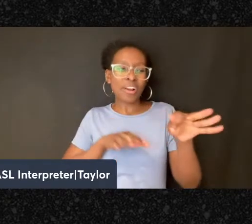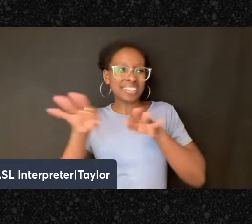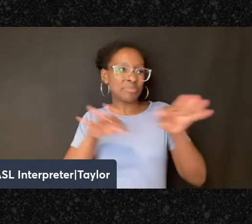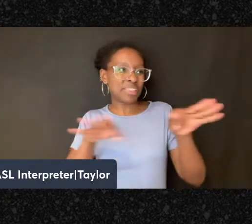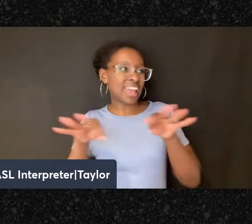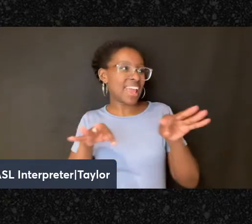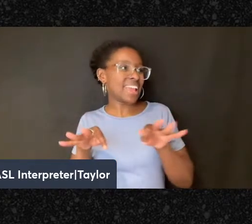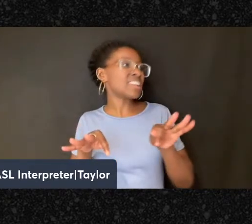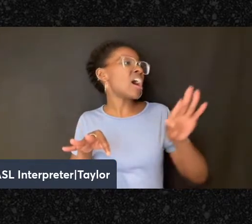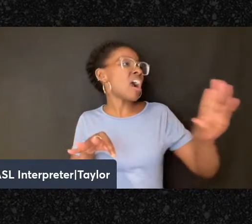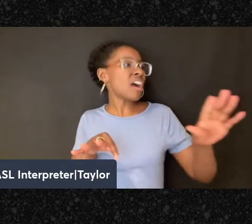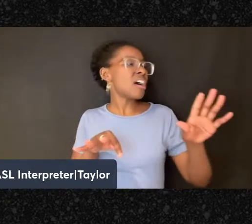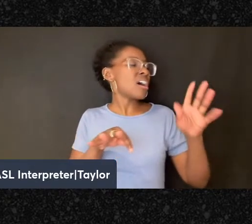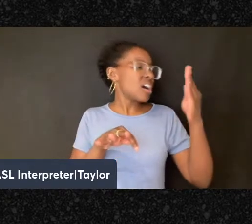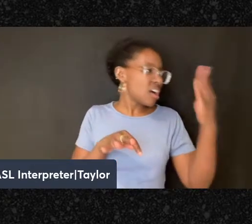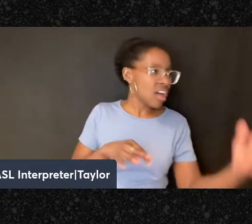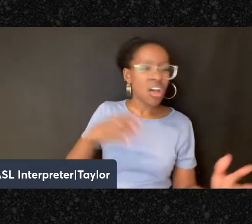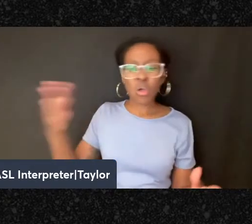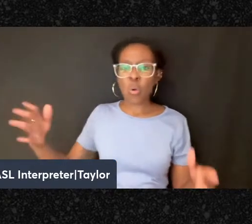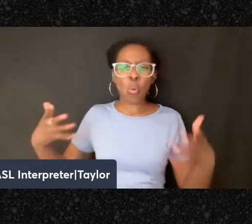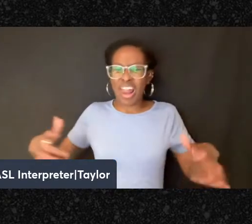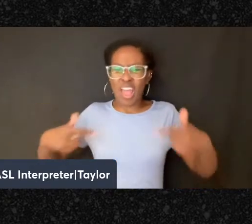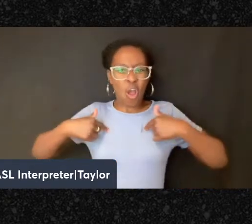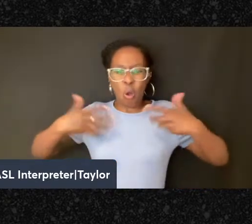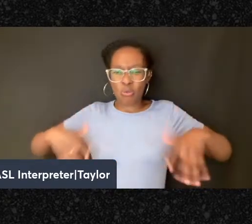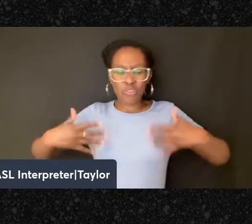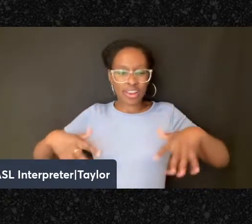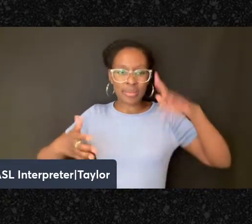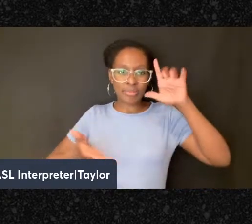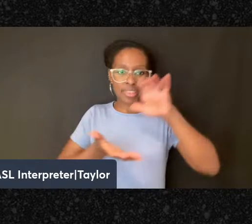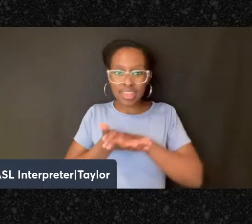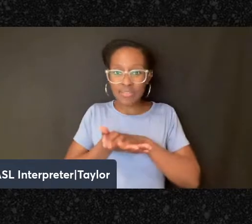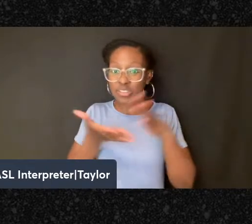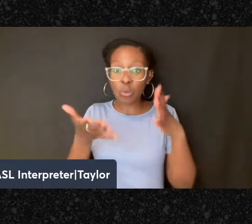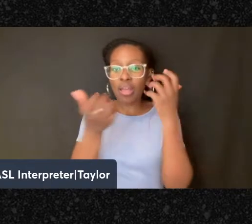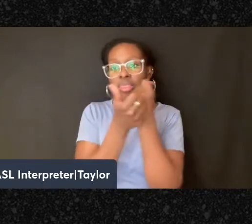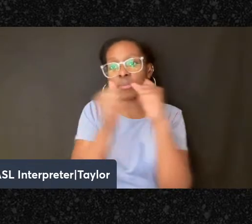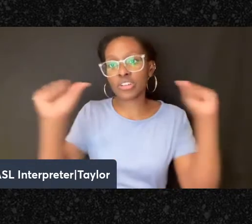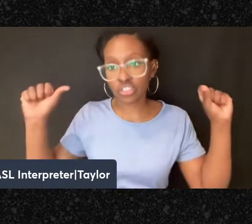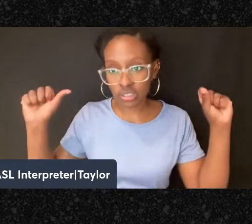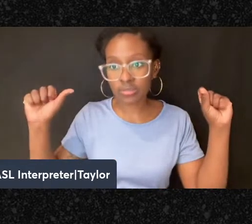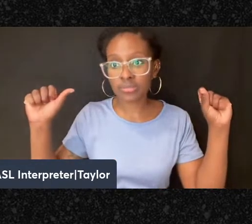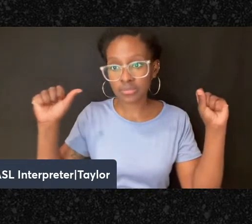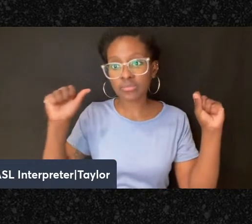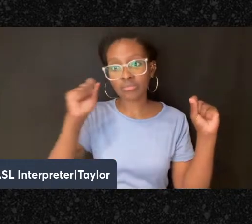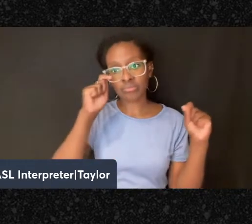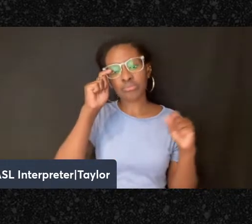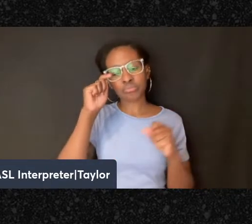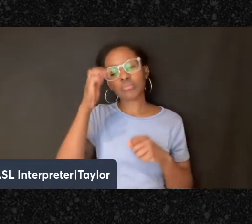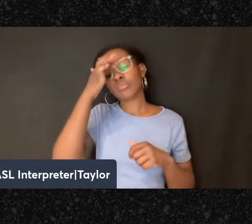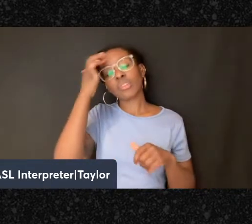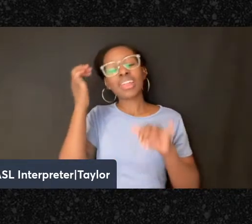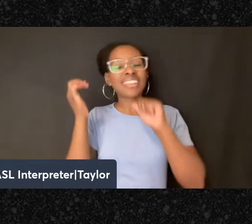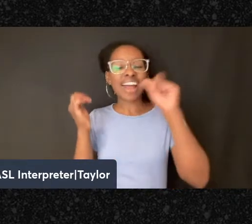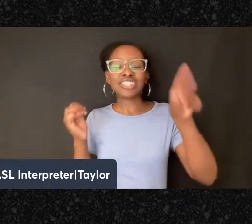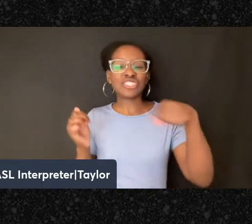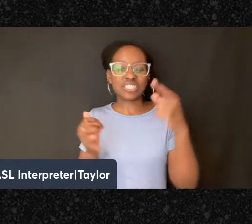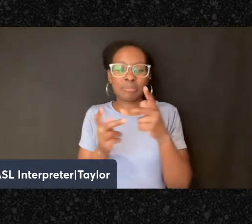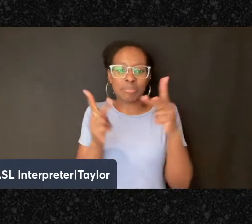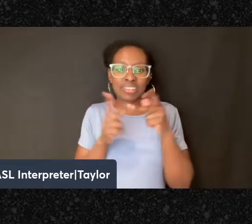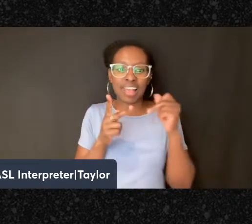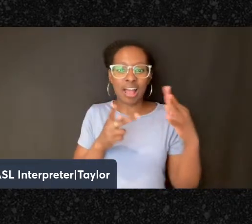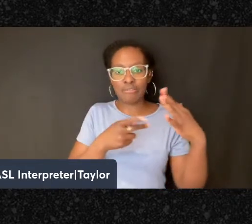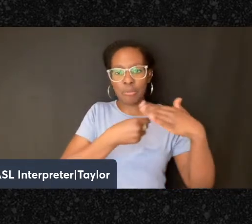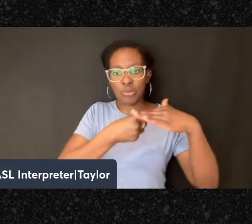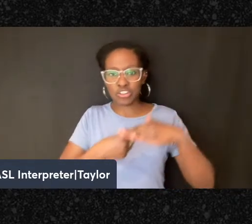already believed, which was that these traditions were actually sources of liberation and not just sources of oppression. That they could certainly